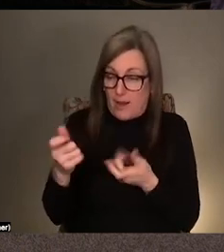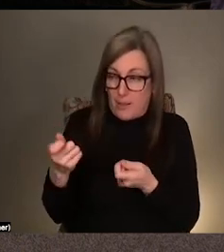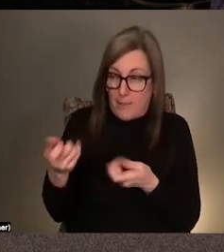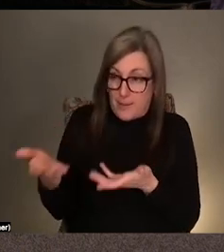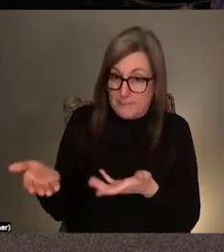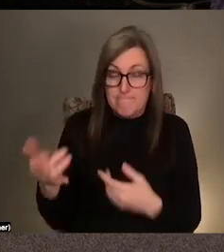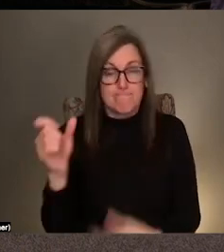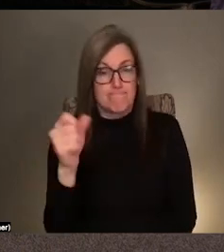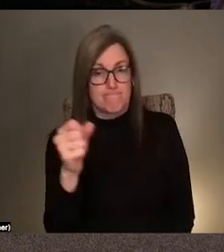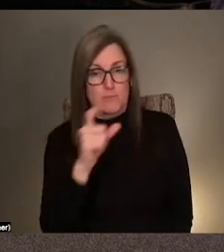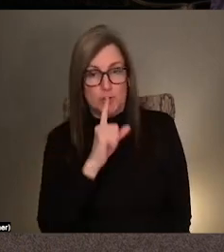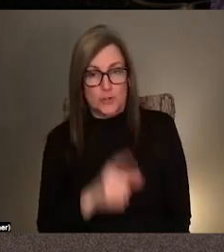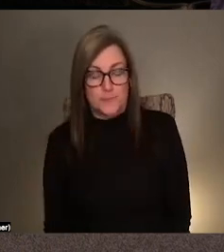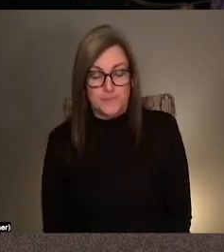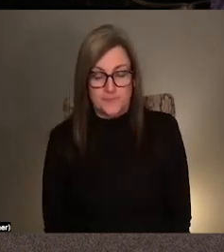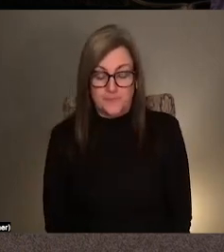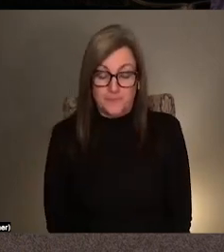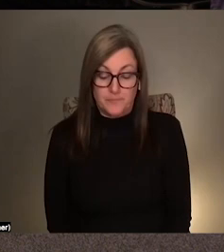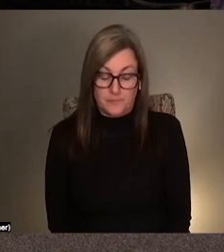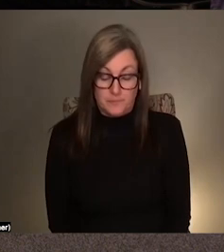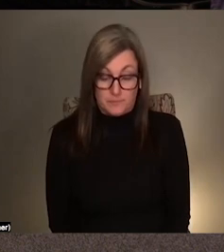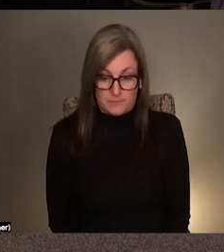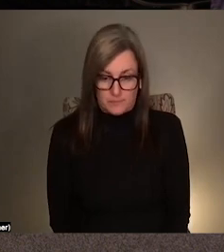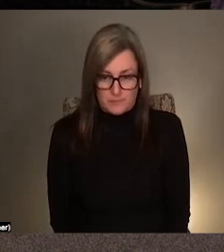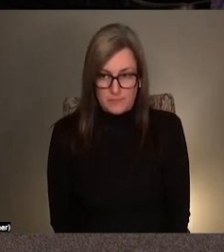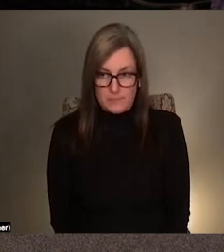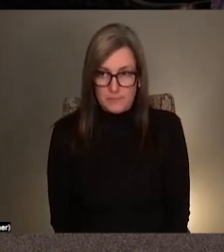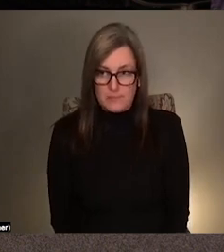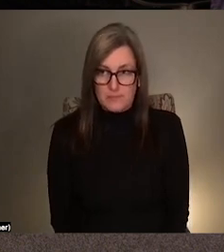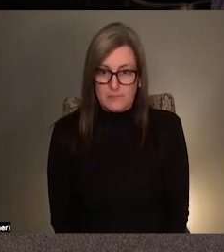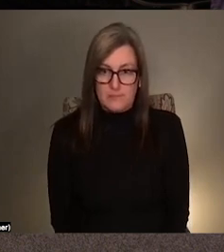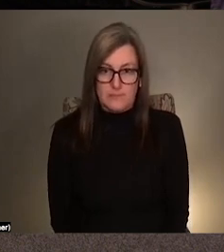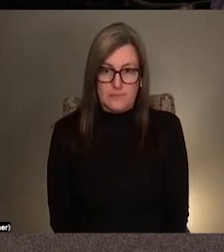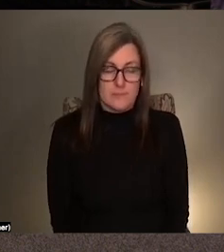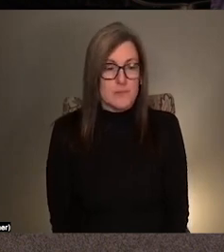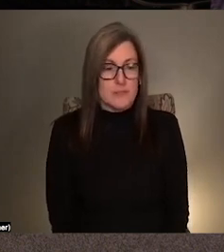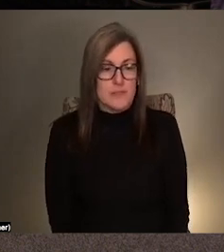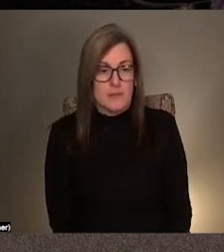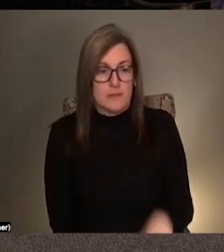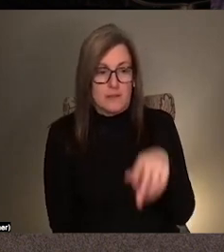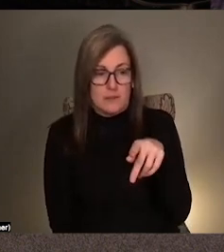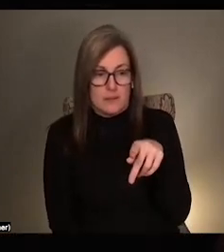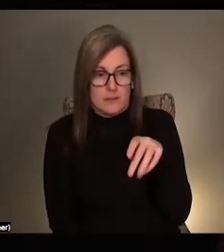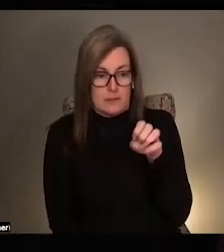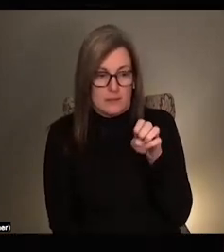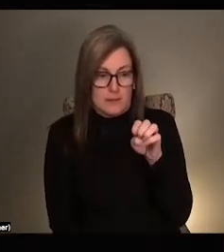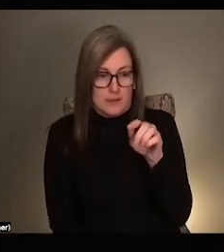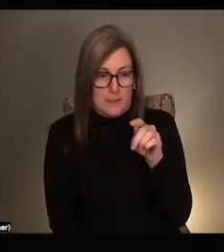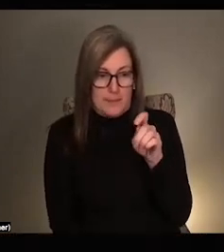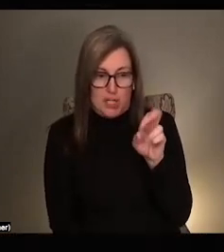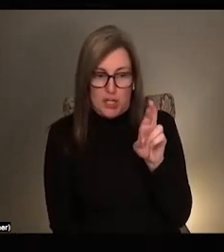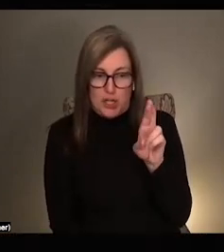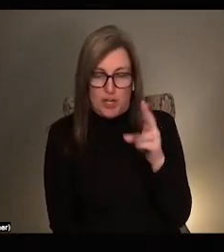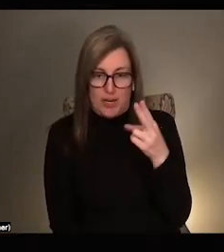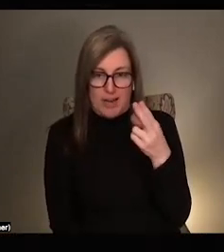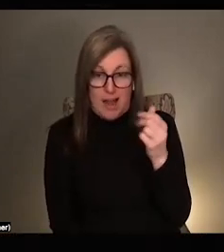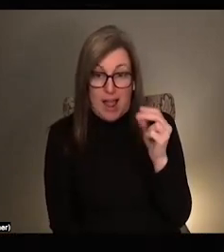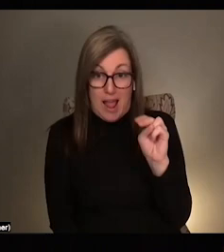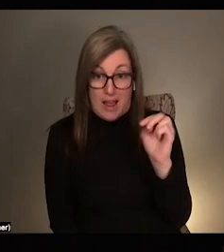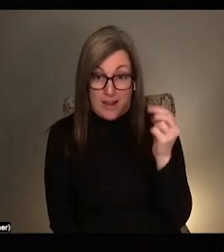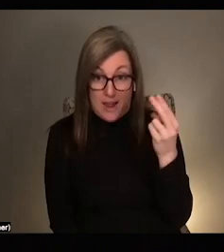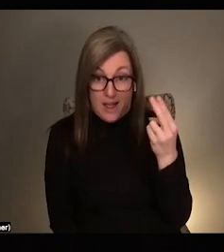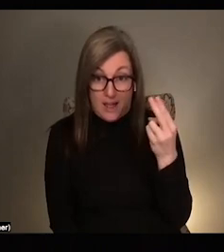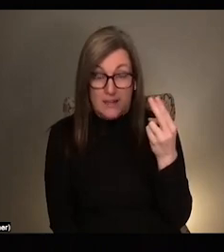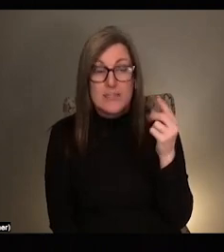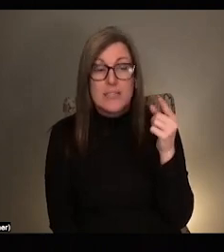Um, well, I also just want to like shout out Peter Hannah, who's like a preparator here who does amazing work and